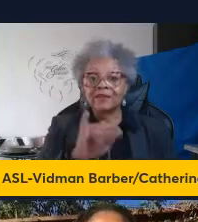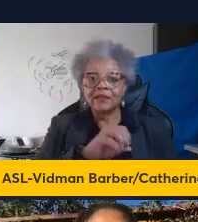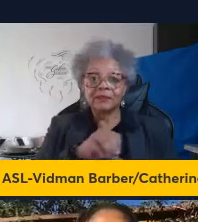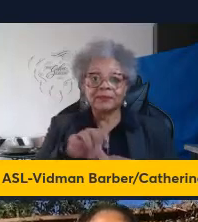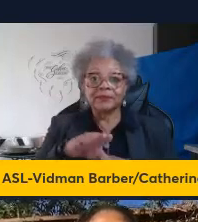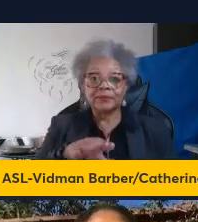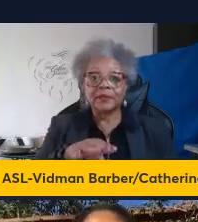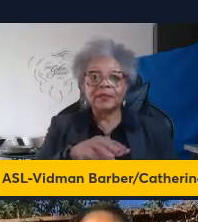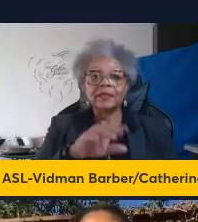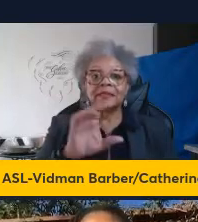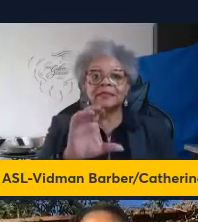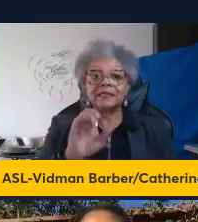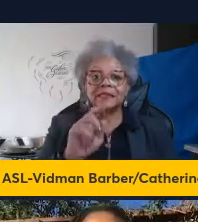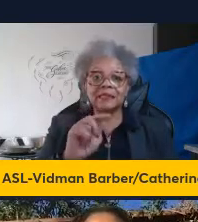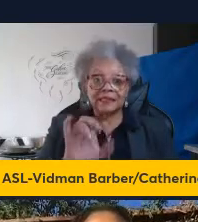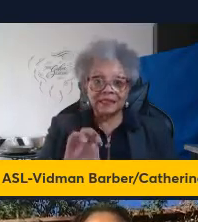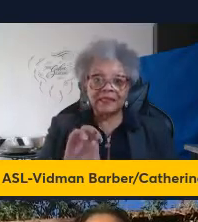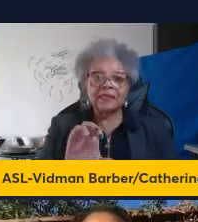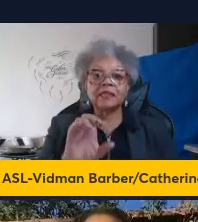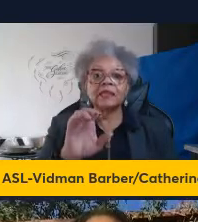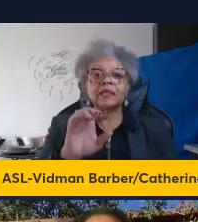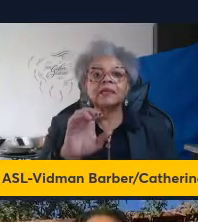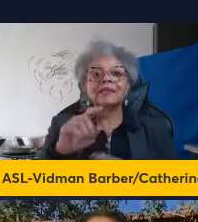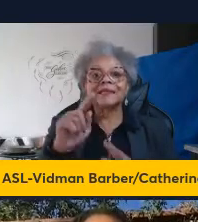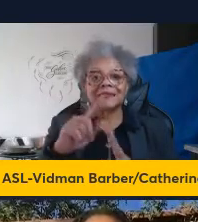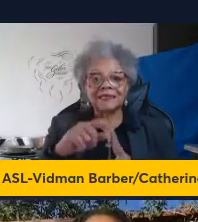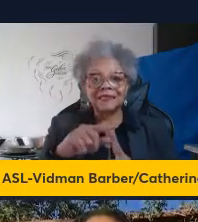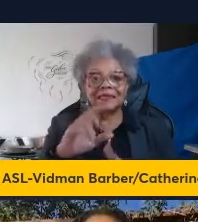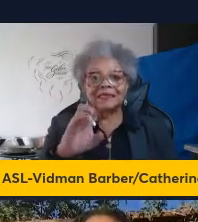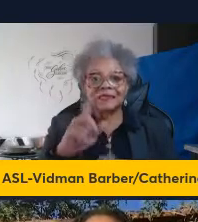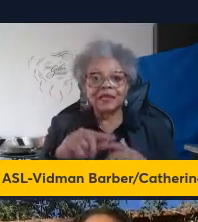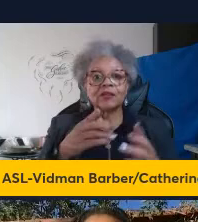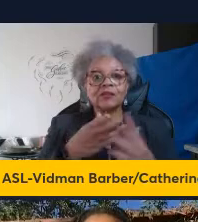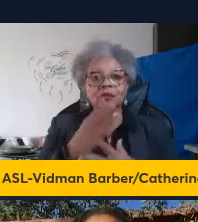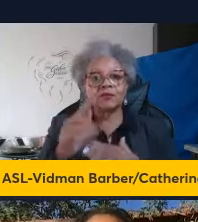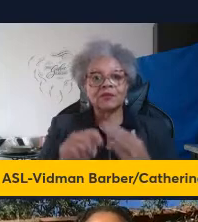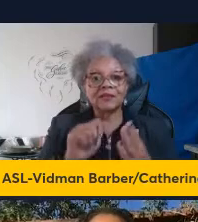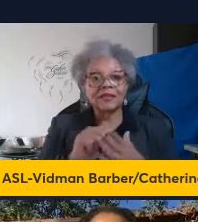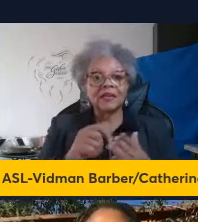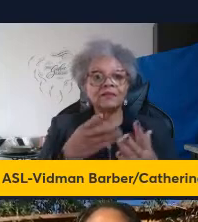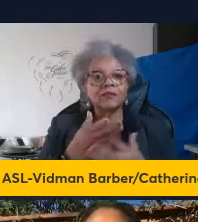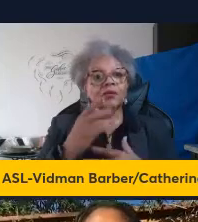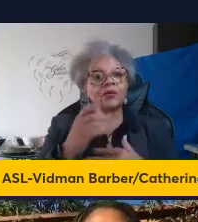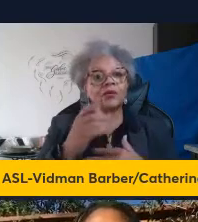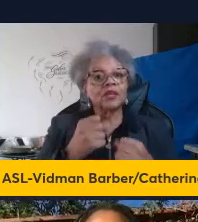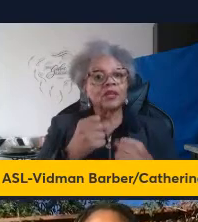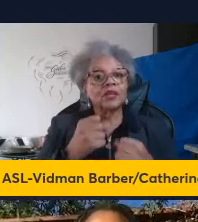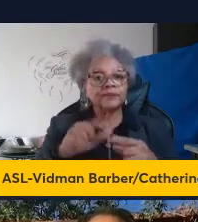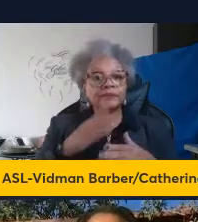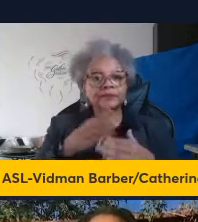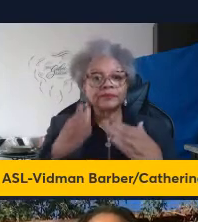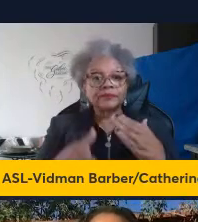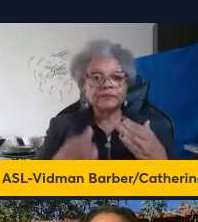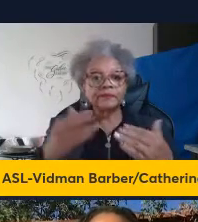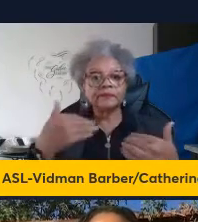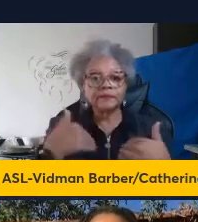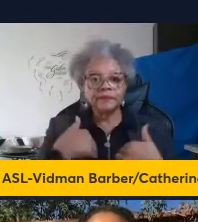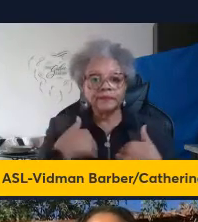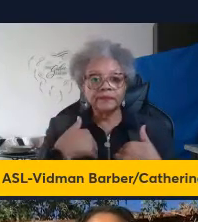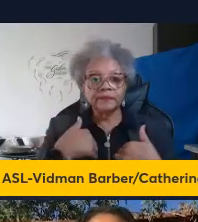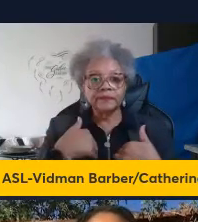cells, and over a period of time that becomes the year's time frame, you're going to end up having